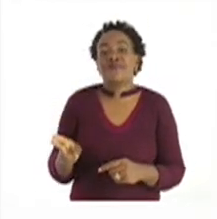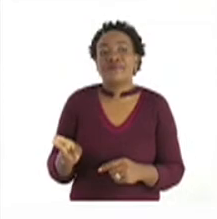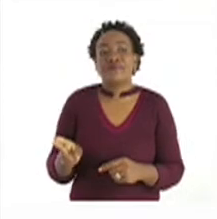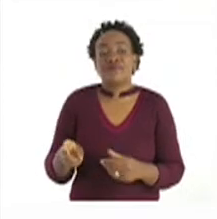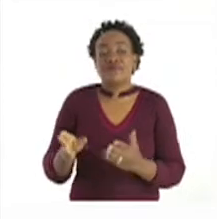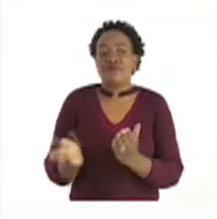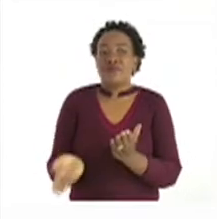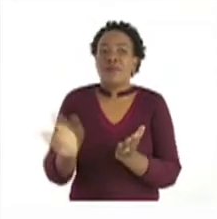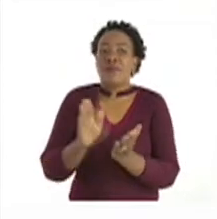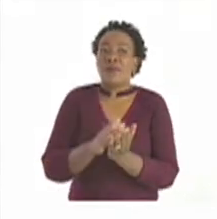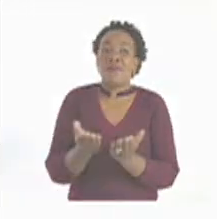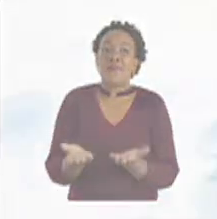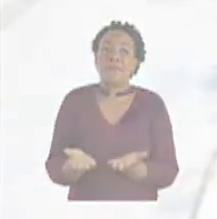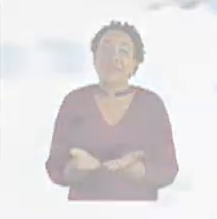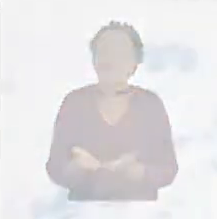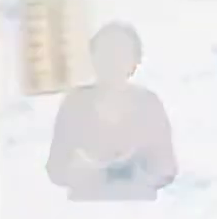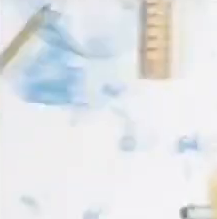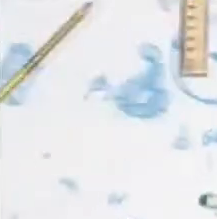booklet.